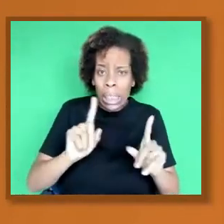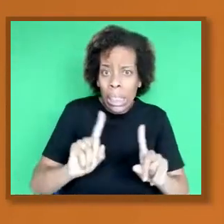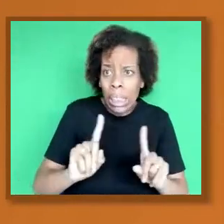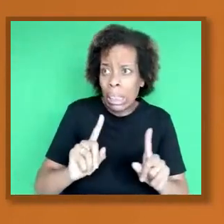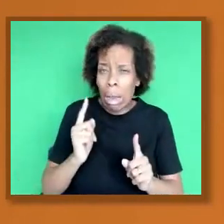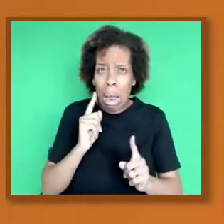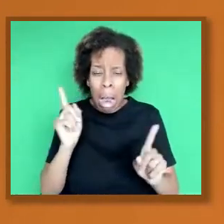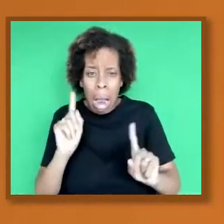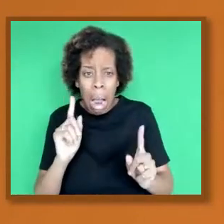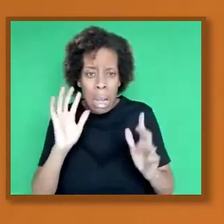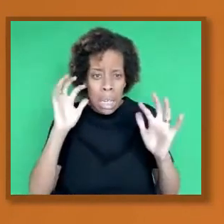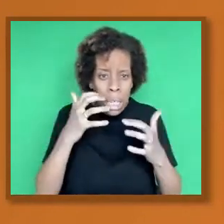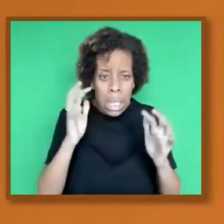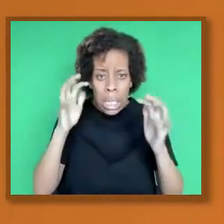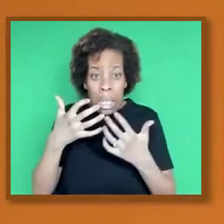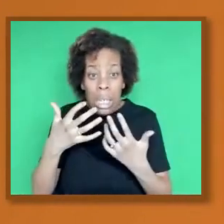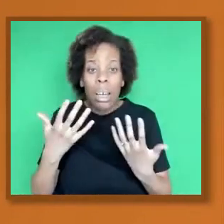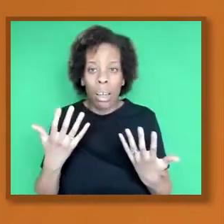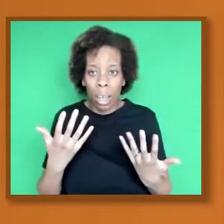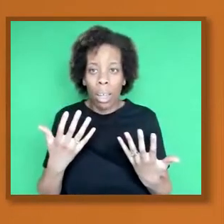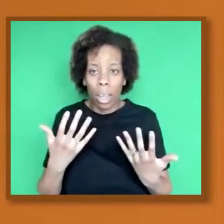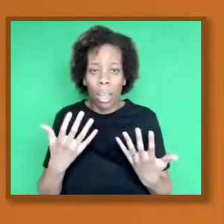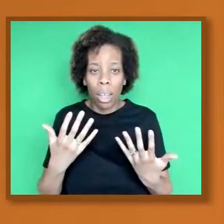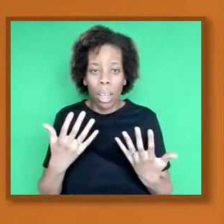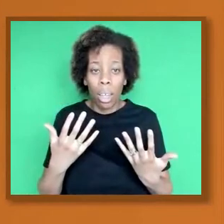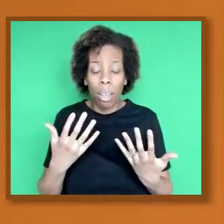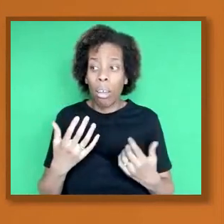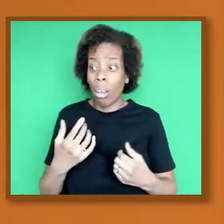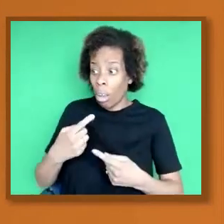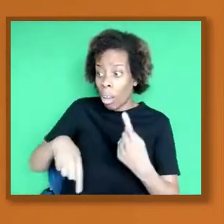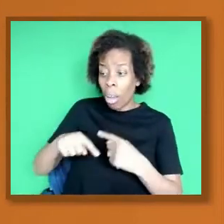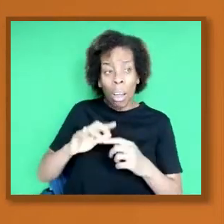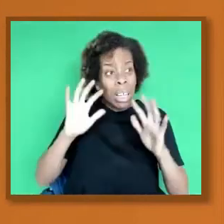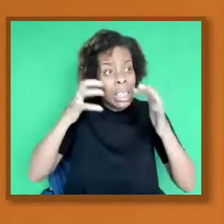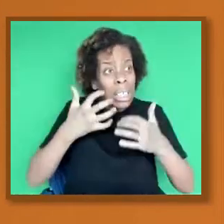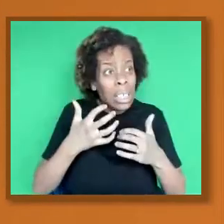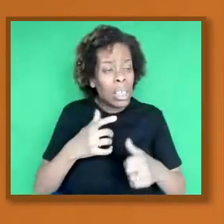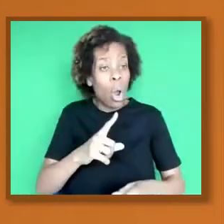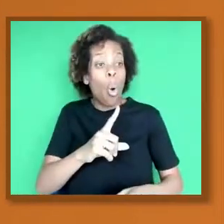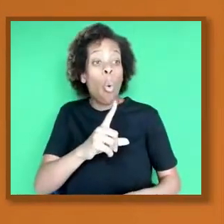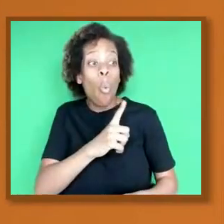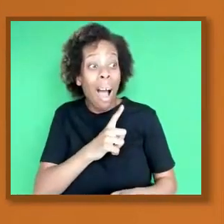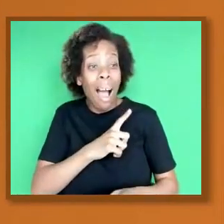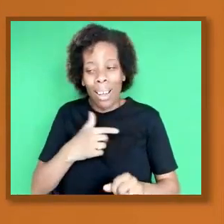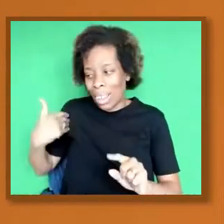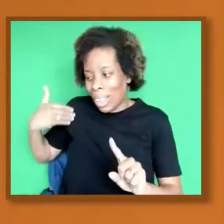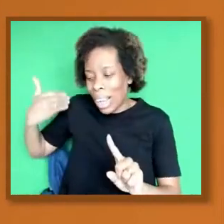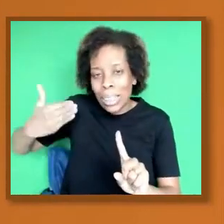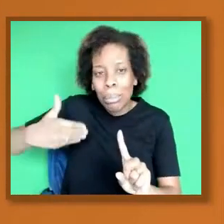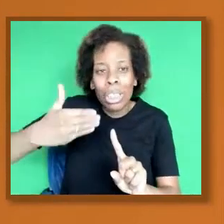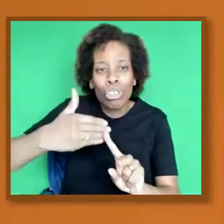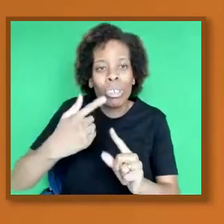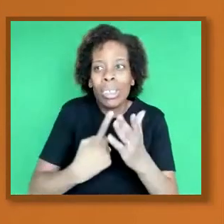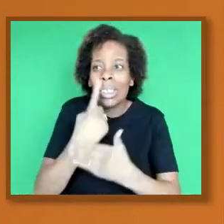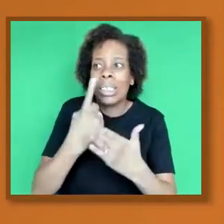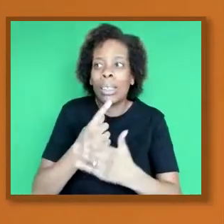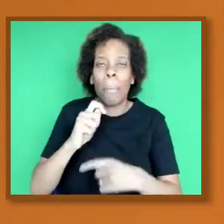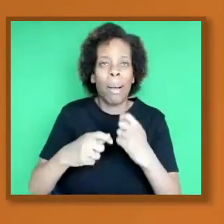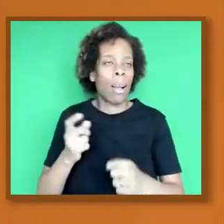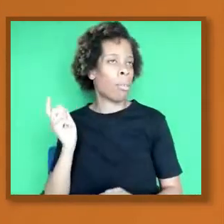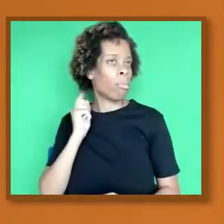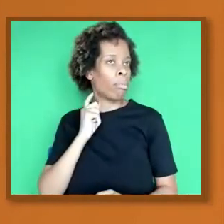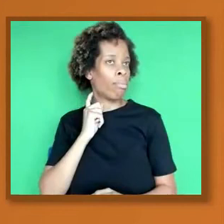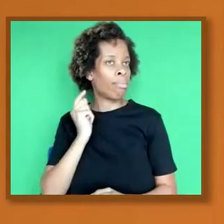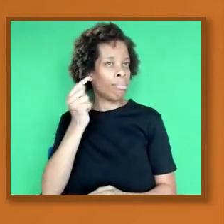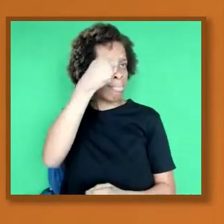that comes from a good place because of people's experience. I have already confirmed that